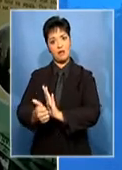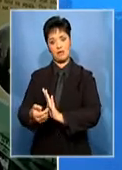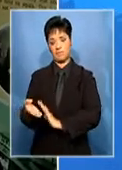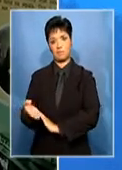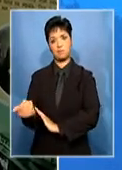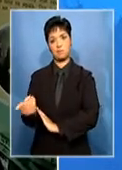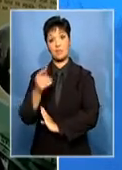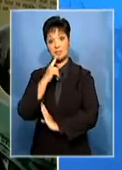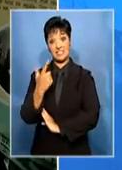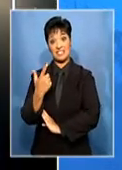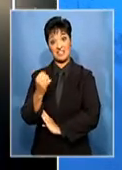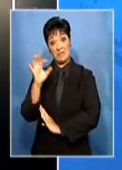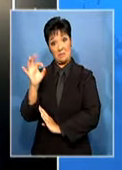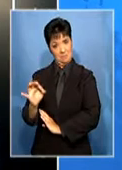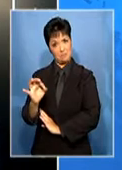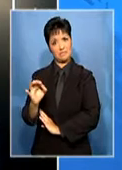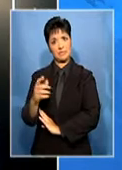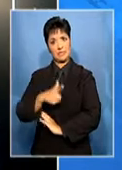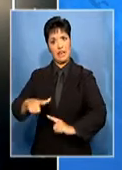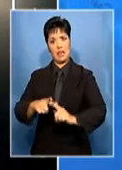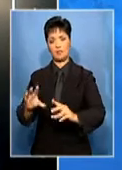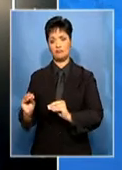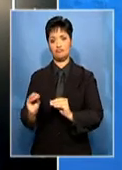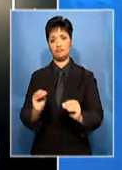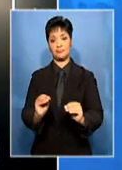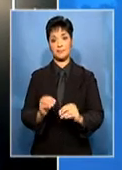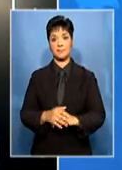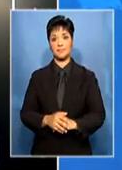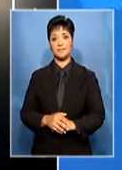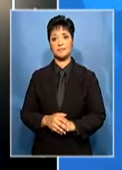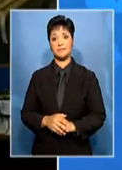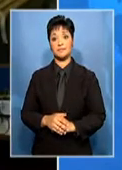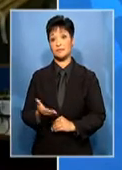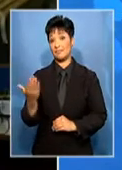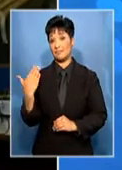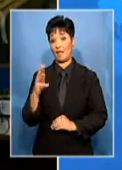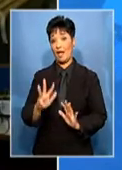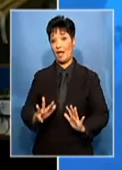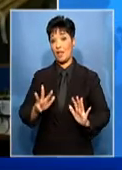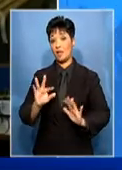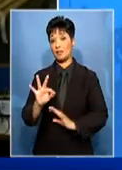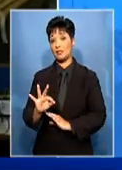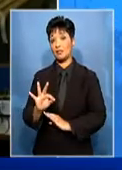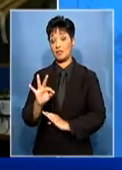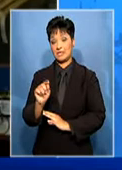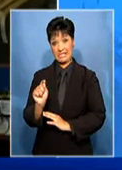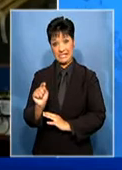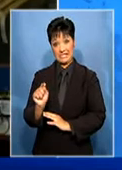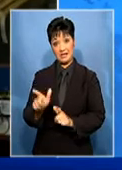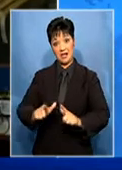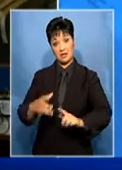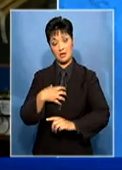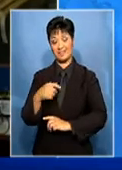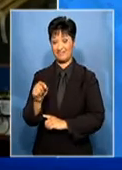only 7% of the land allocated to black people. The 1913 Land Act was the original sin of apartheid.